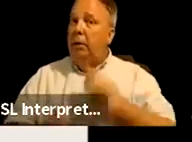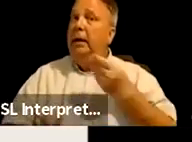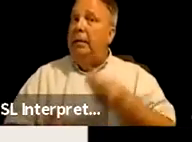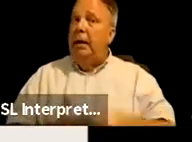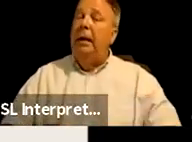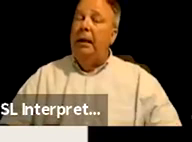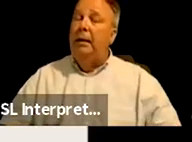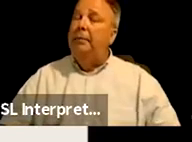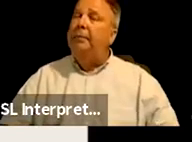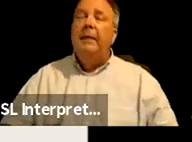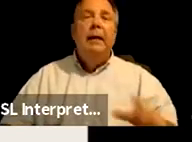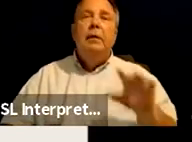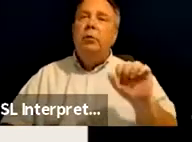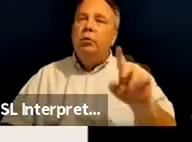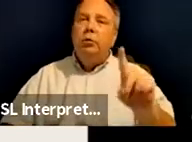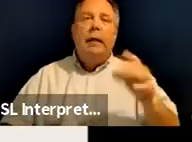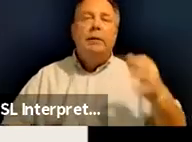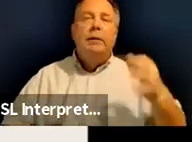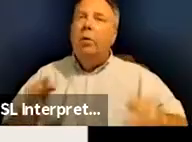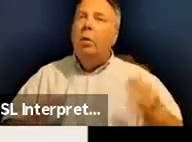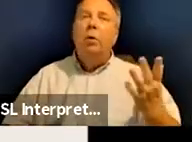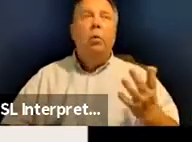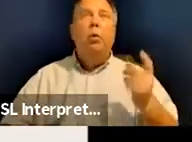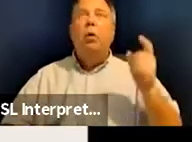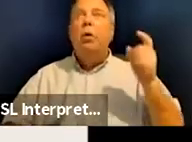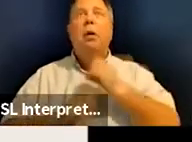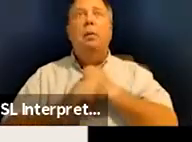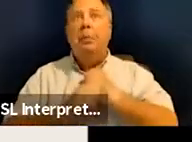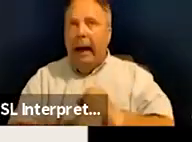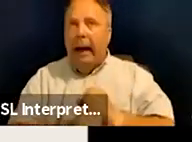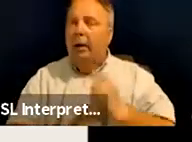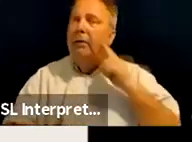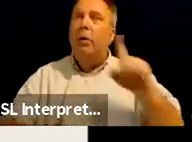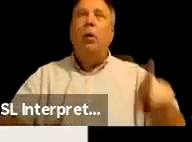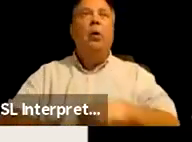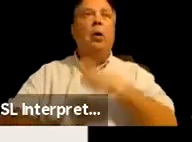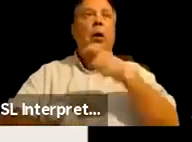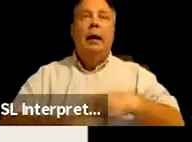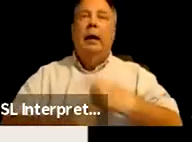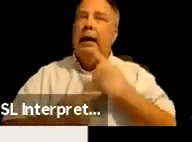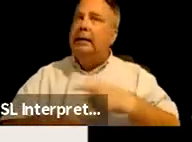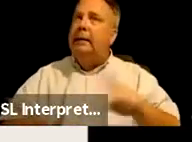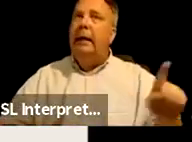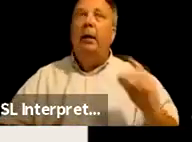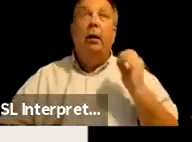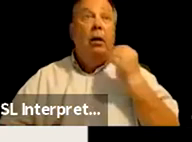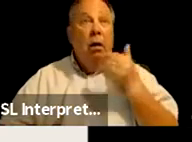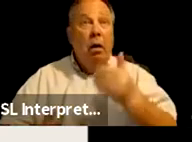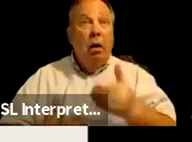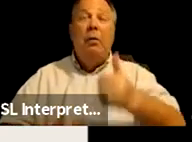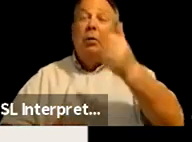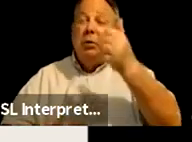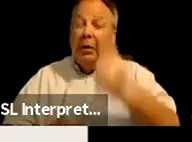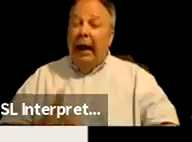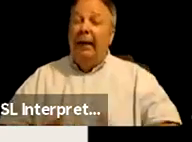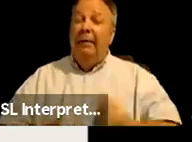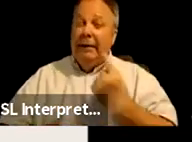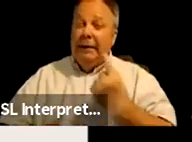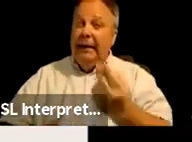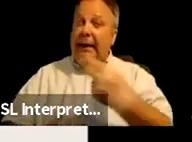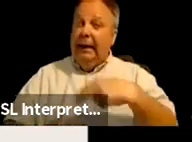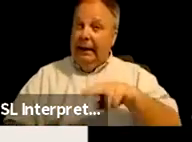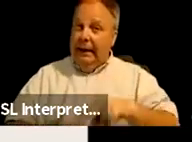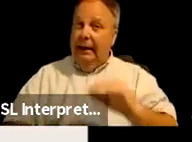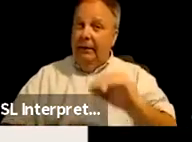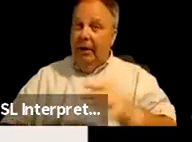Um, so the South Dakota courts were found for quite some time for declaring almost every single native child they stole